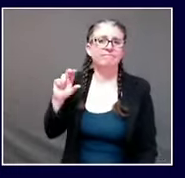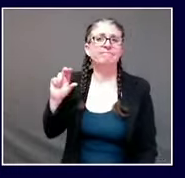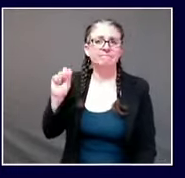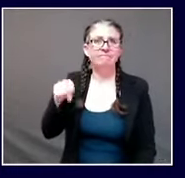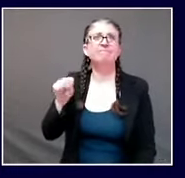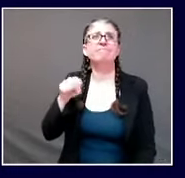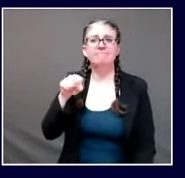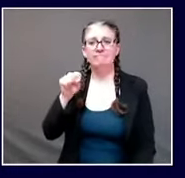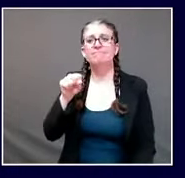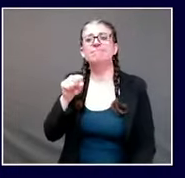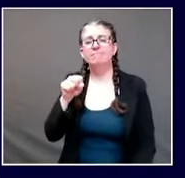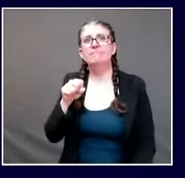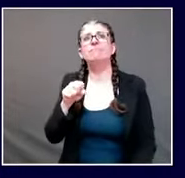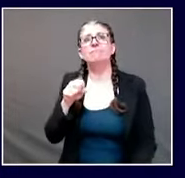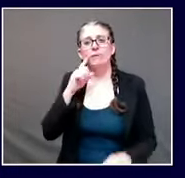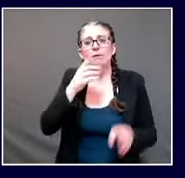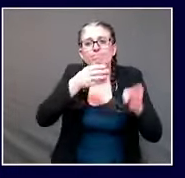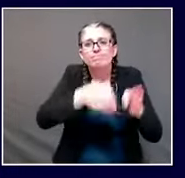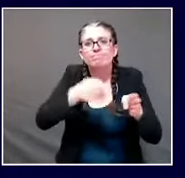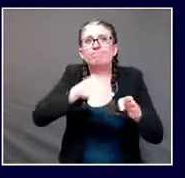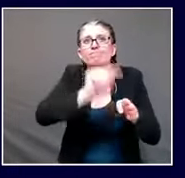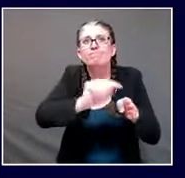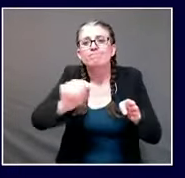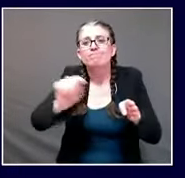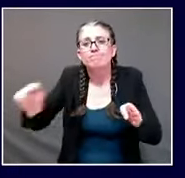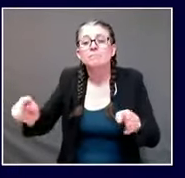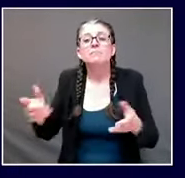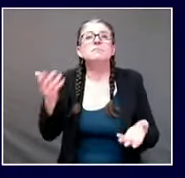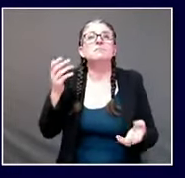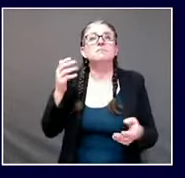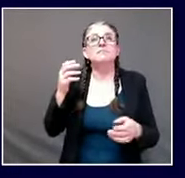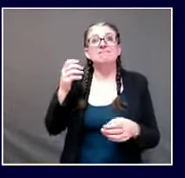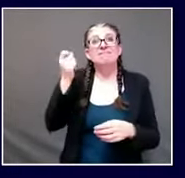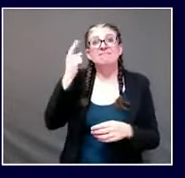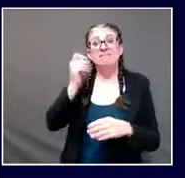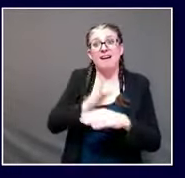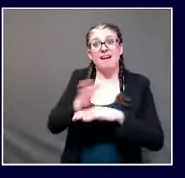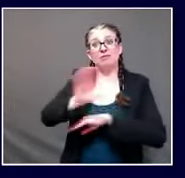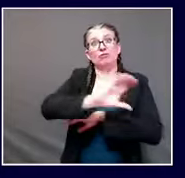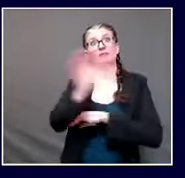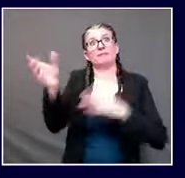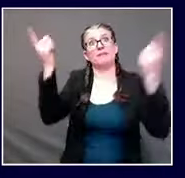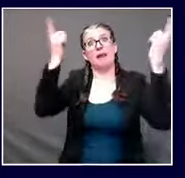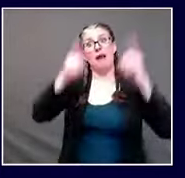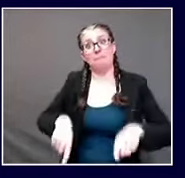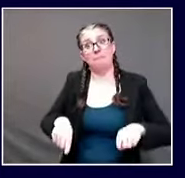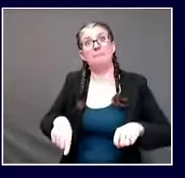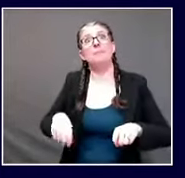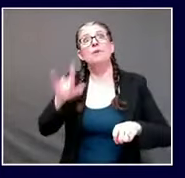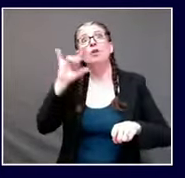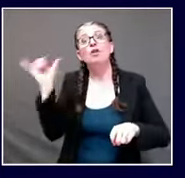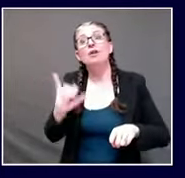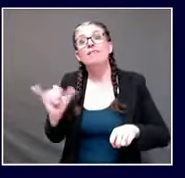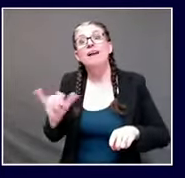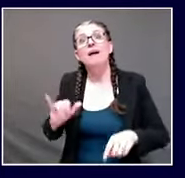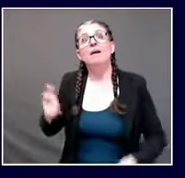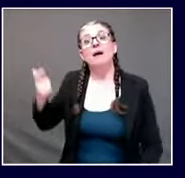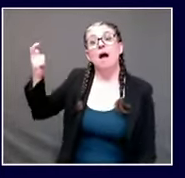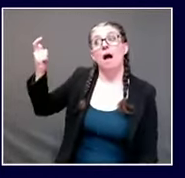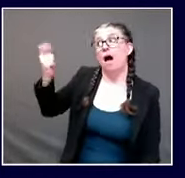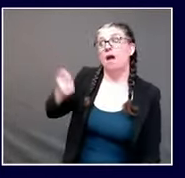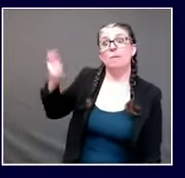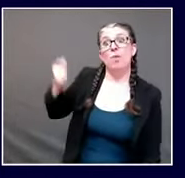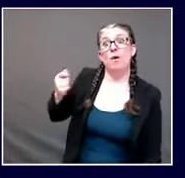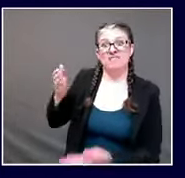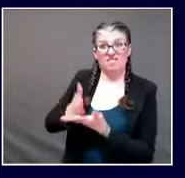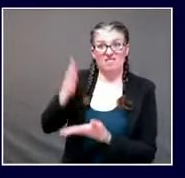uh just after christmas just after the holidays before the beginning of the year with people um uh losing